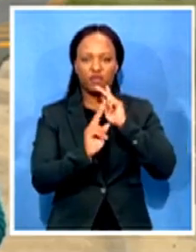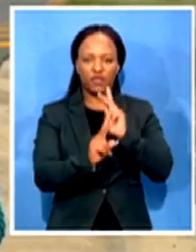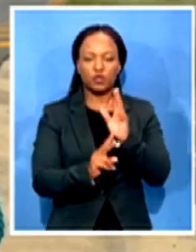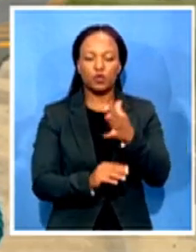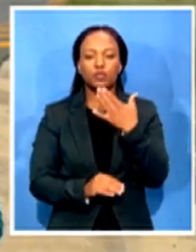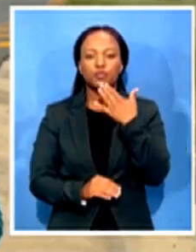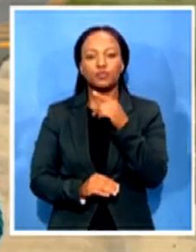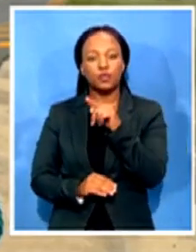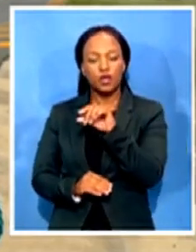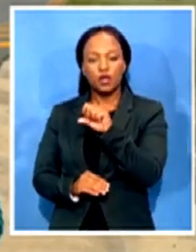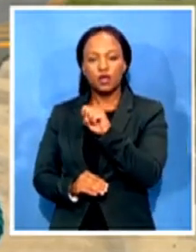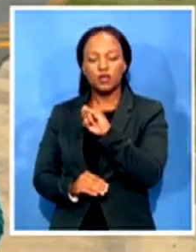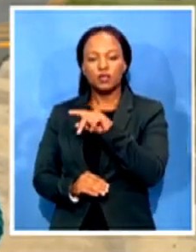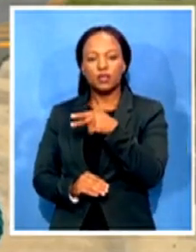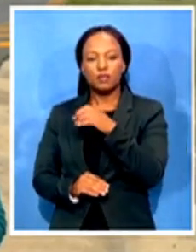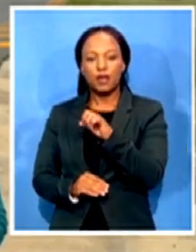has arrived yet